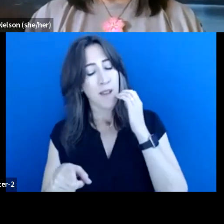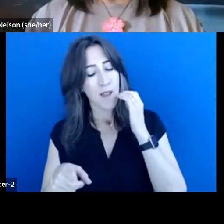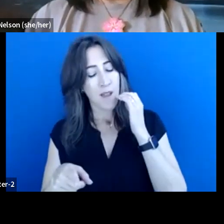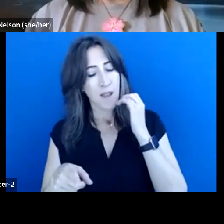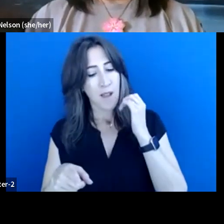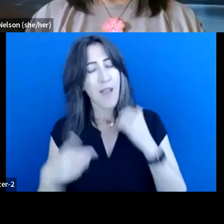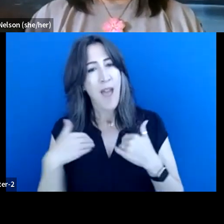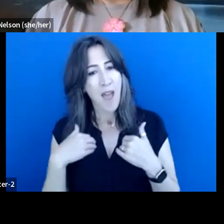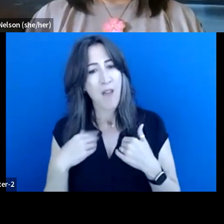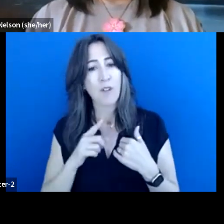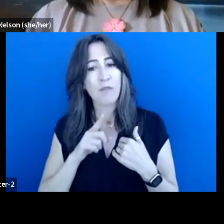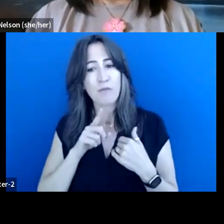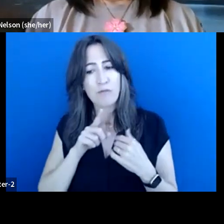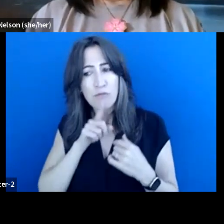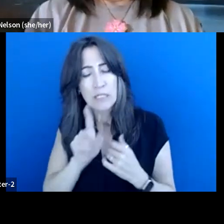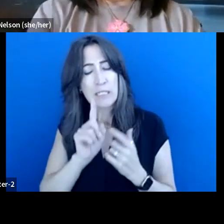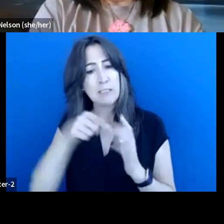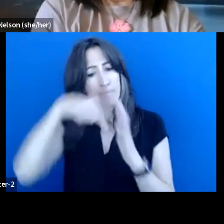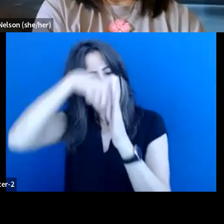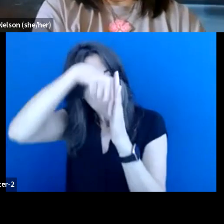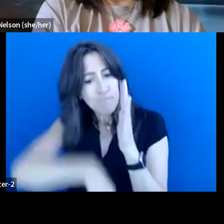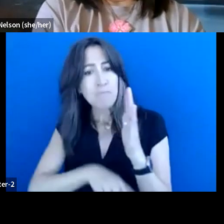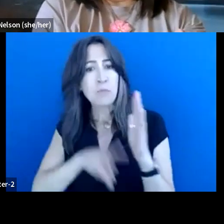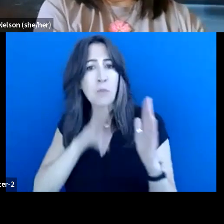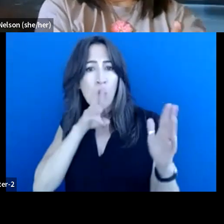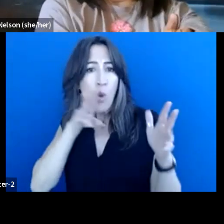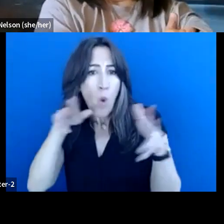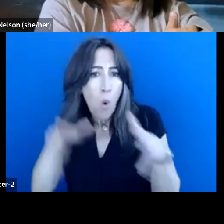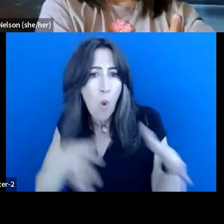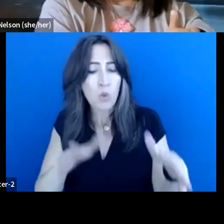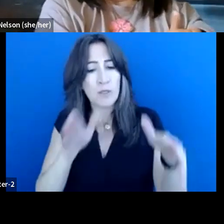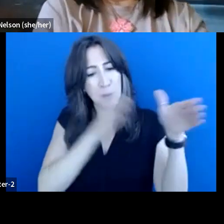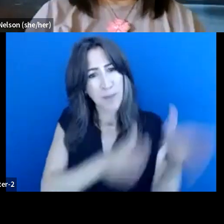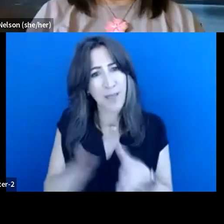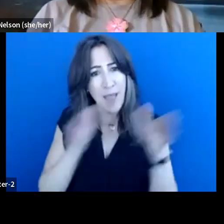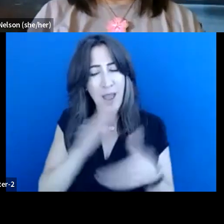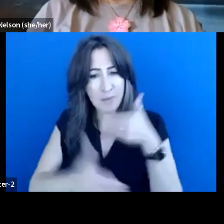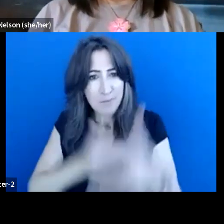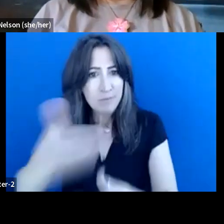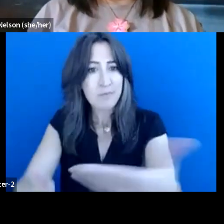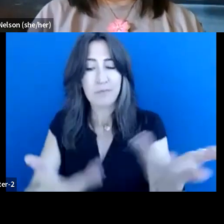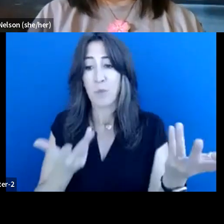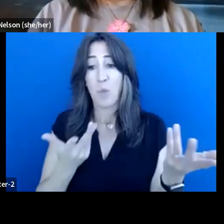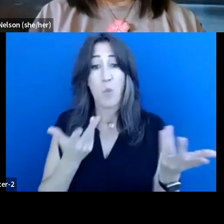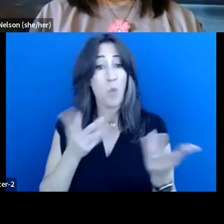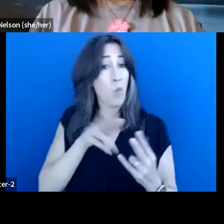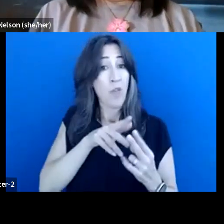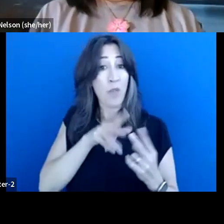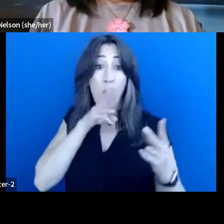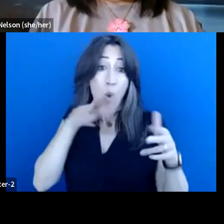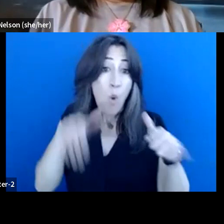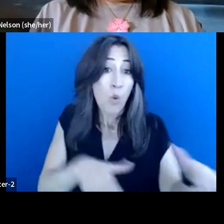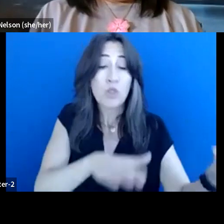intensive marine planning process. And a lot of those processes, whether it's on the forest and the ocean, they involve